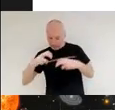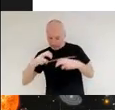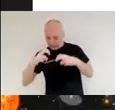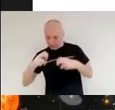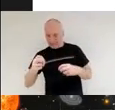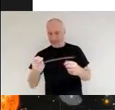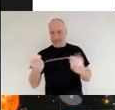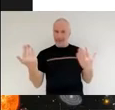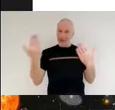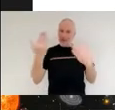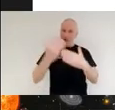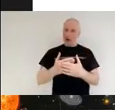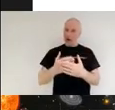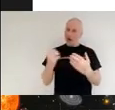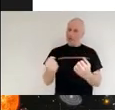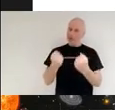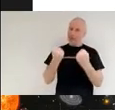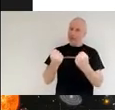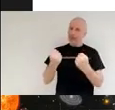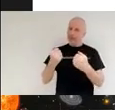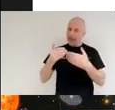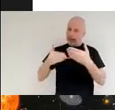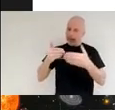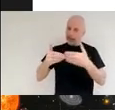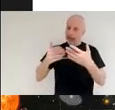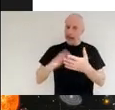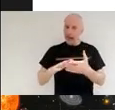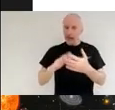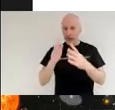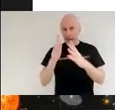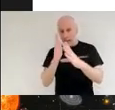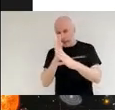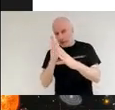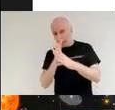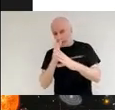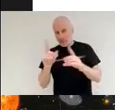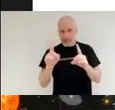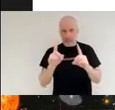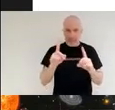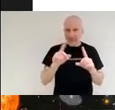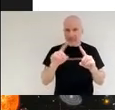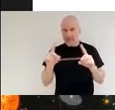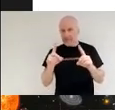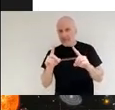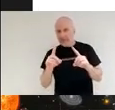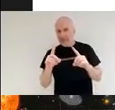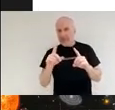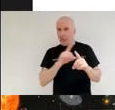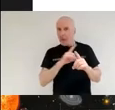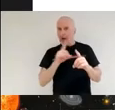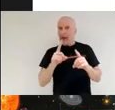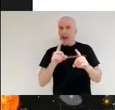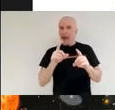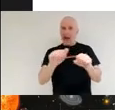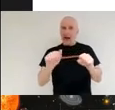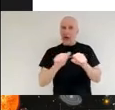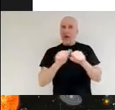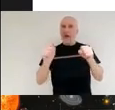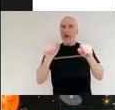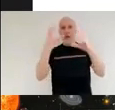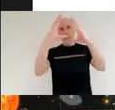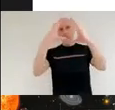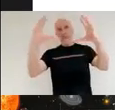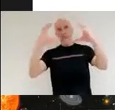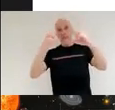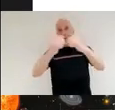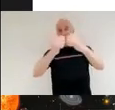the fact that potentially you know could this help explain what's causing the the of the expansion of our universe the other thing